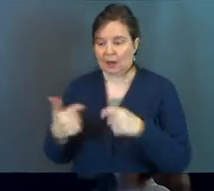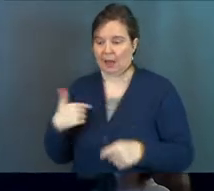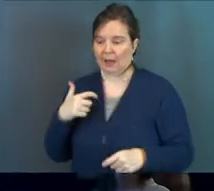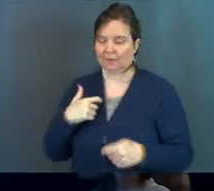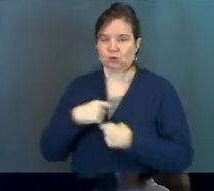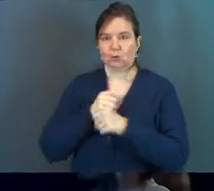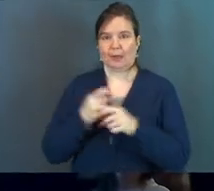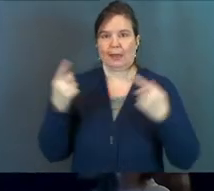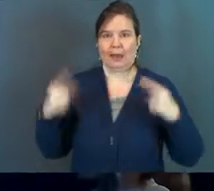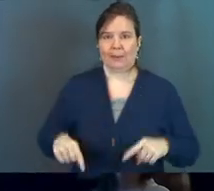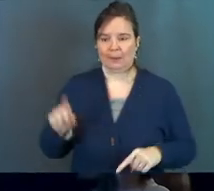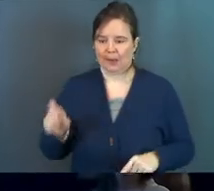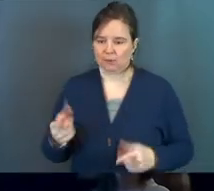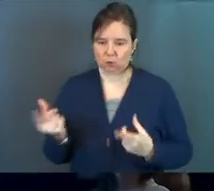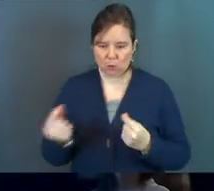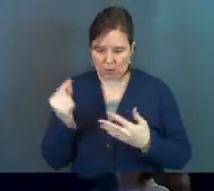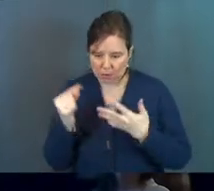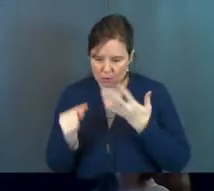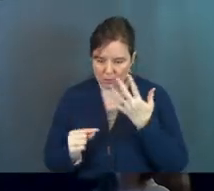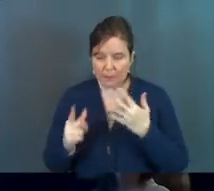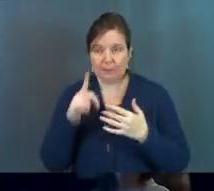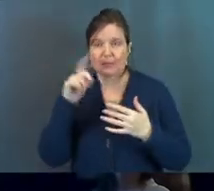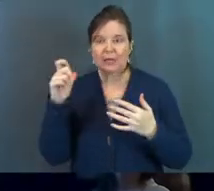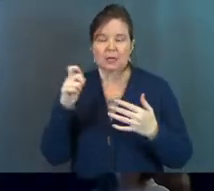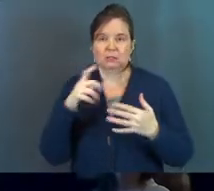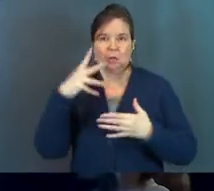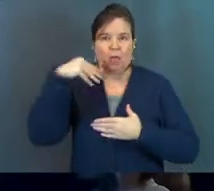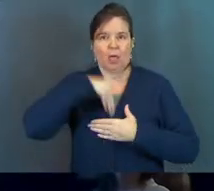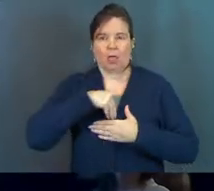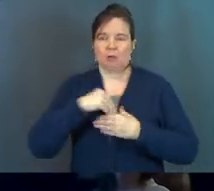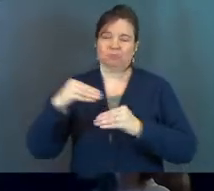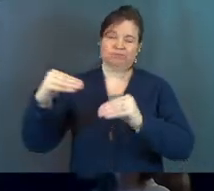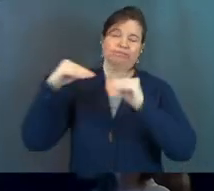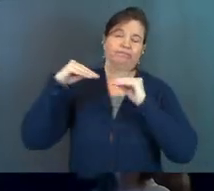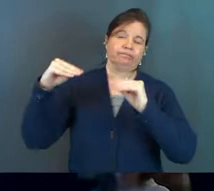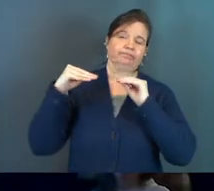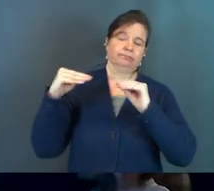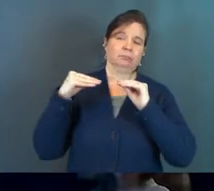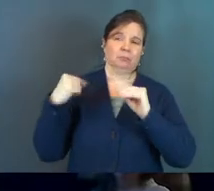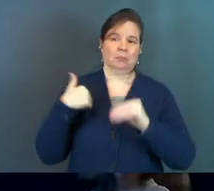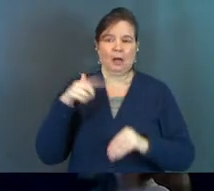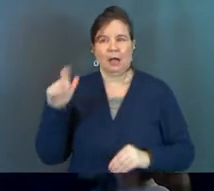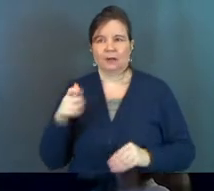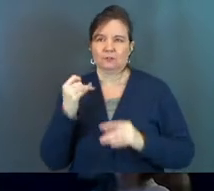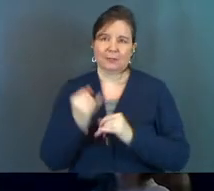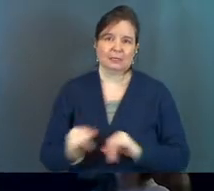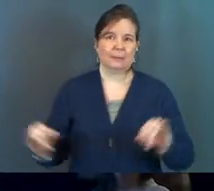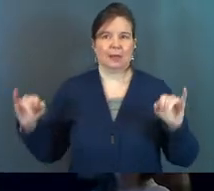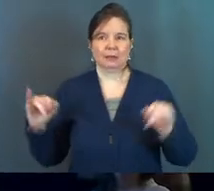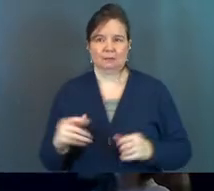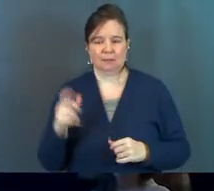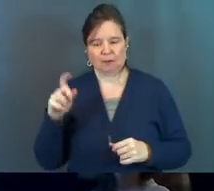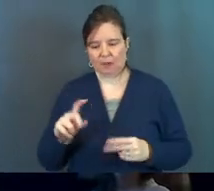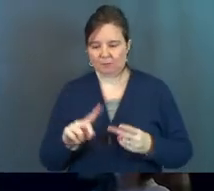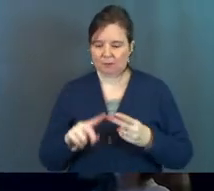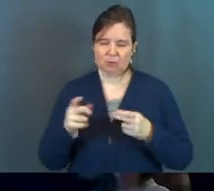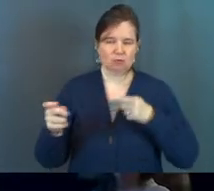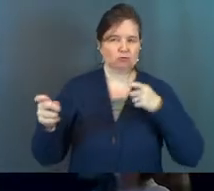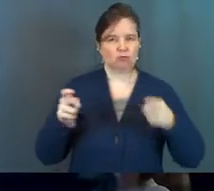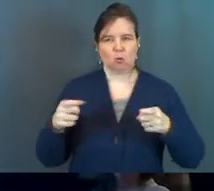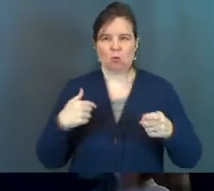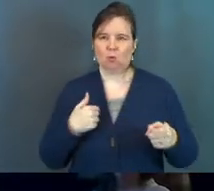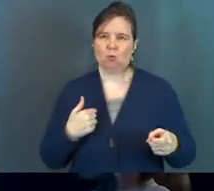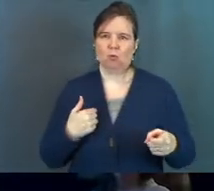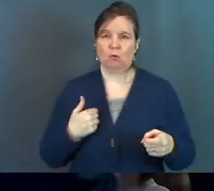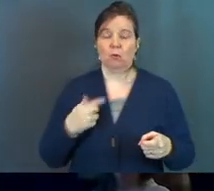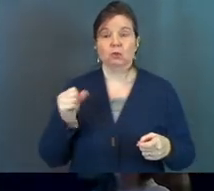I've got to make it happen. Because it's so instilled in us. I have to be independent. I have to be in control.